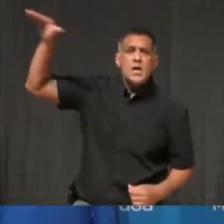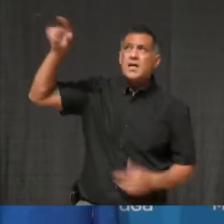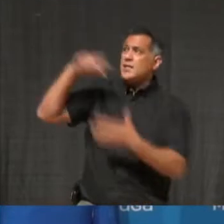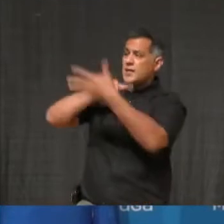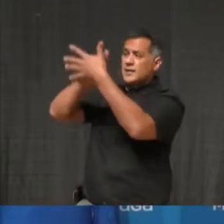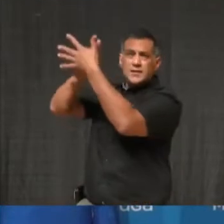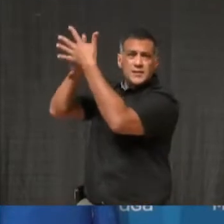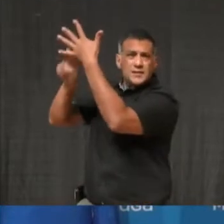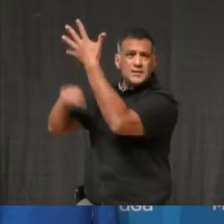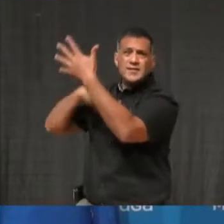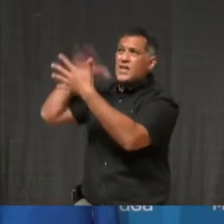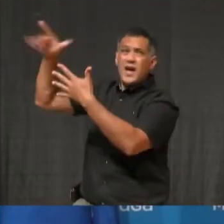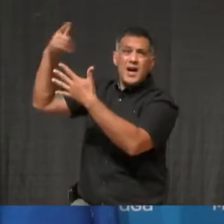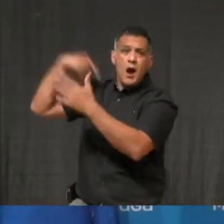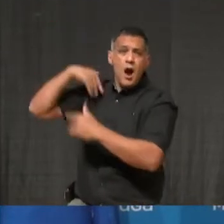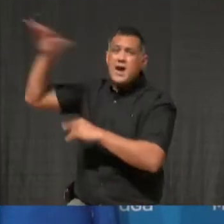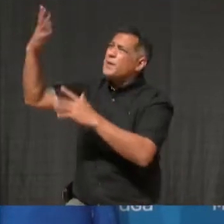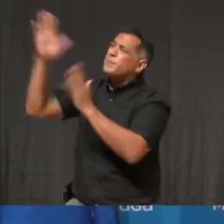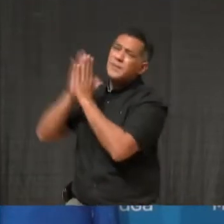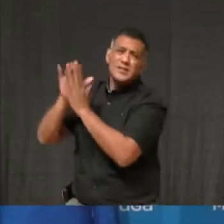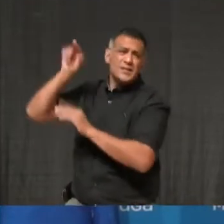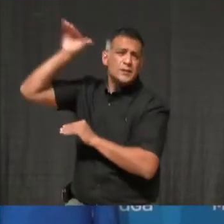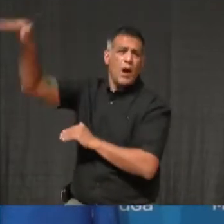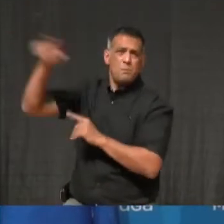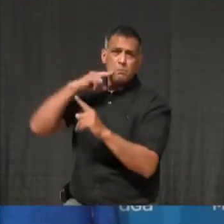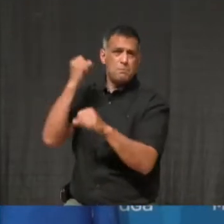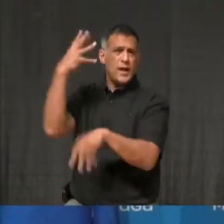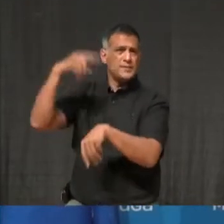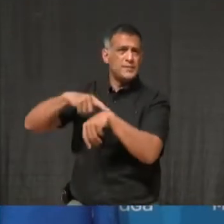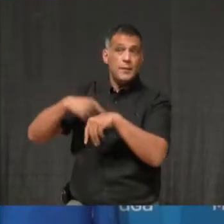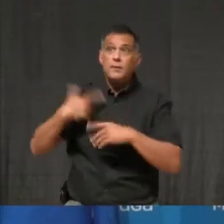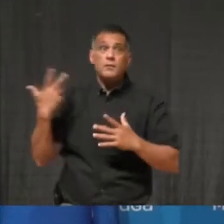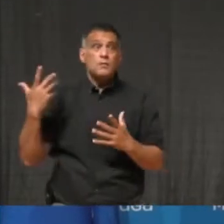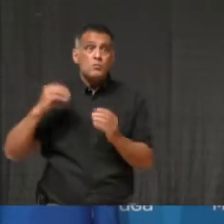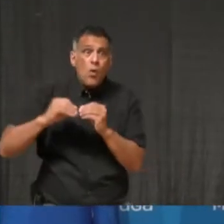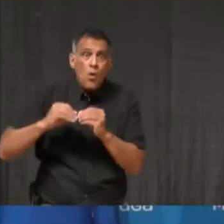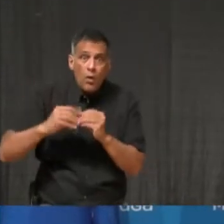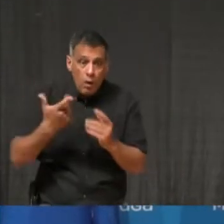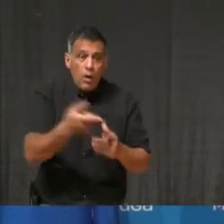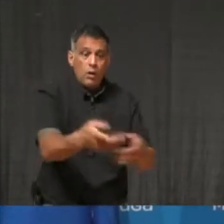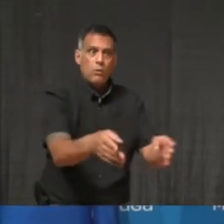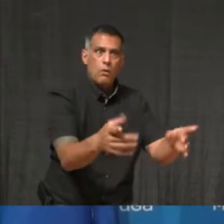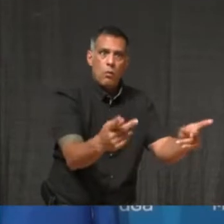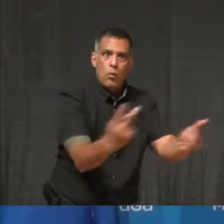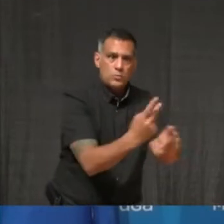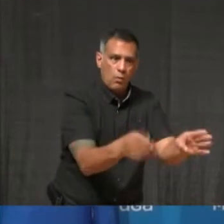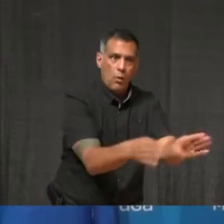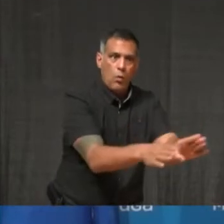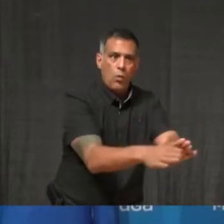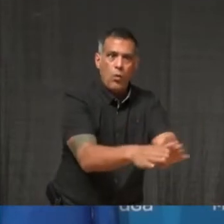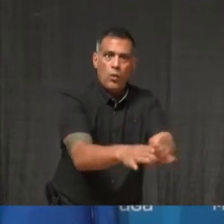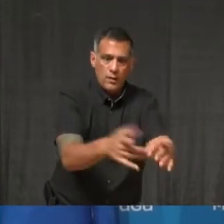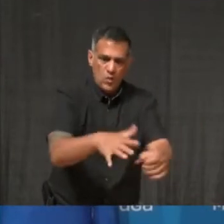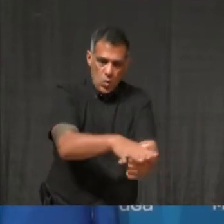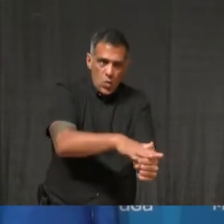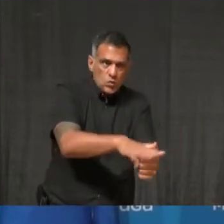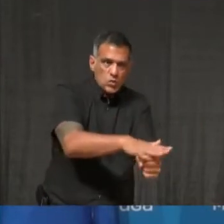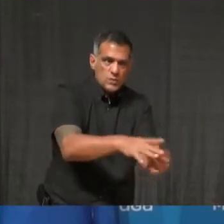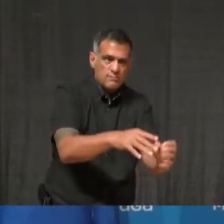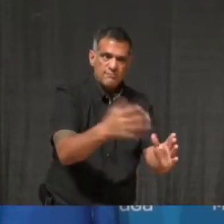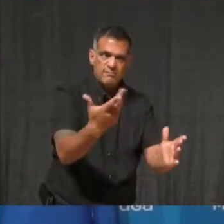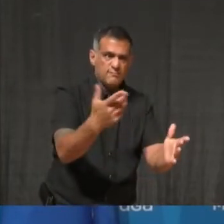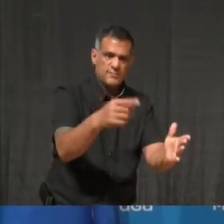are to be explored, that they be based on local data. I have requested that the province review outdoor patio regulations